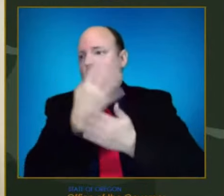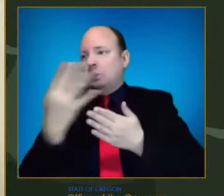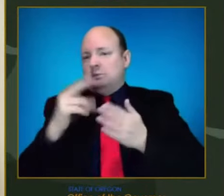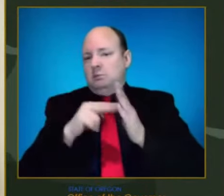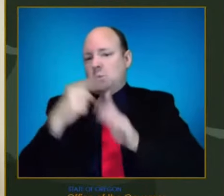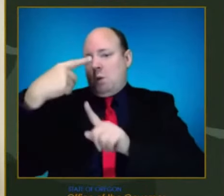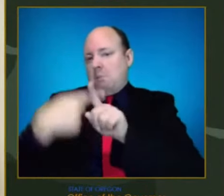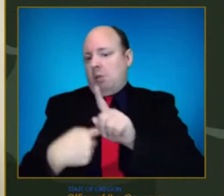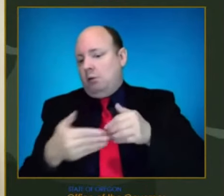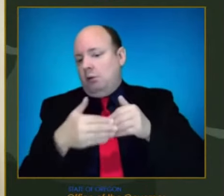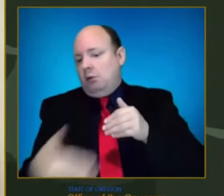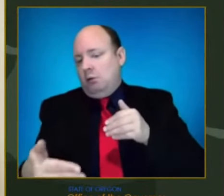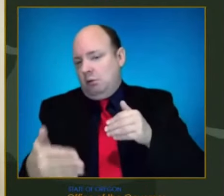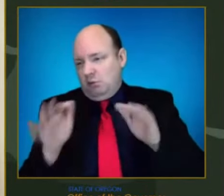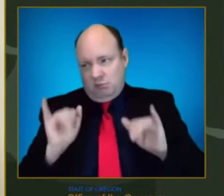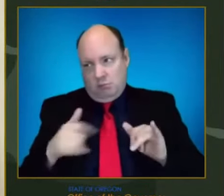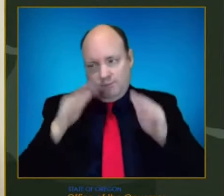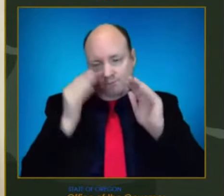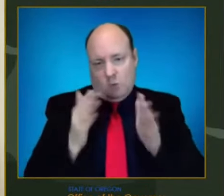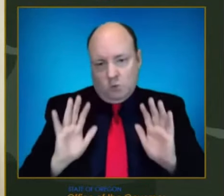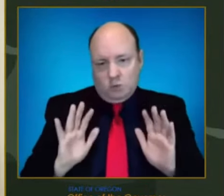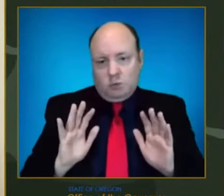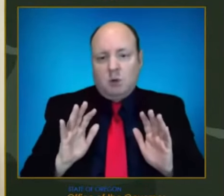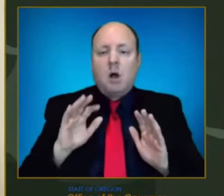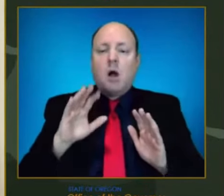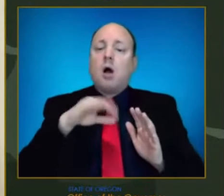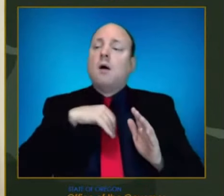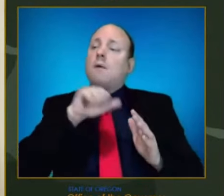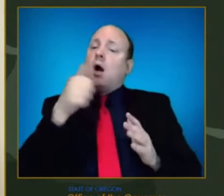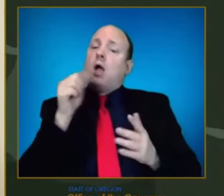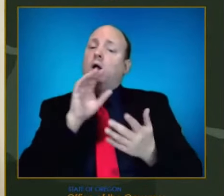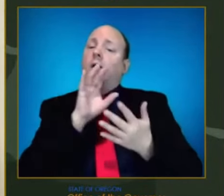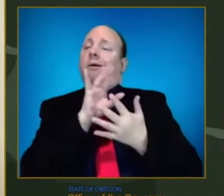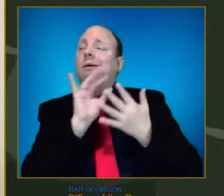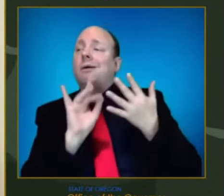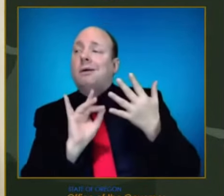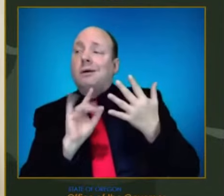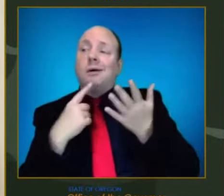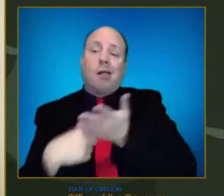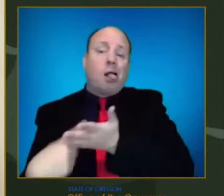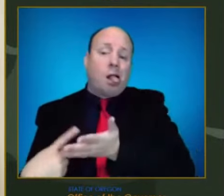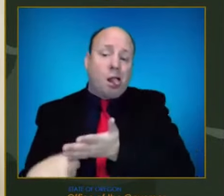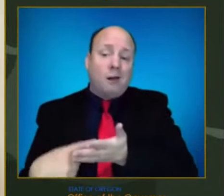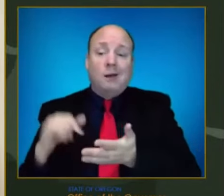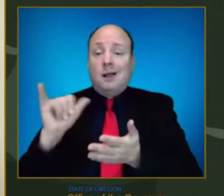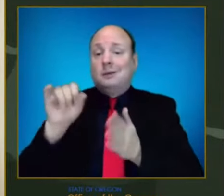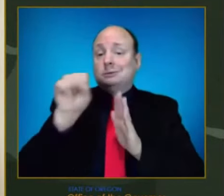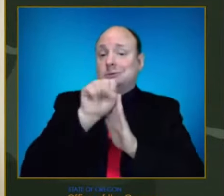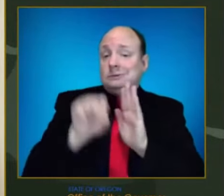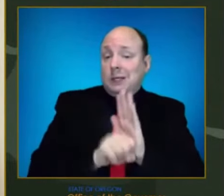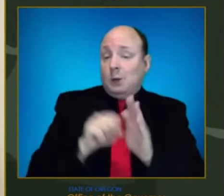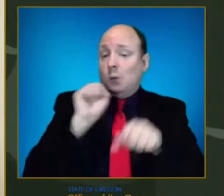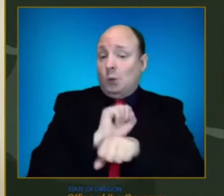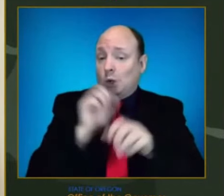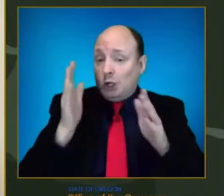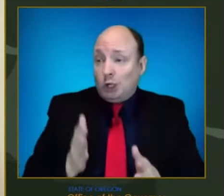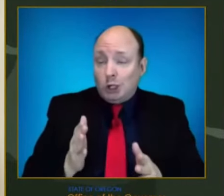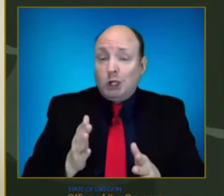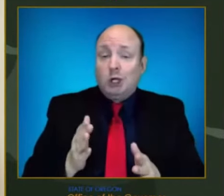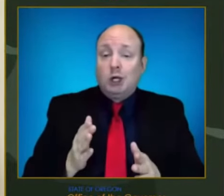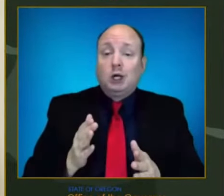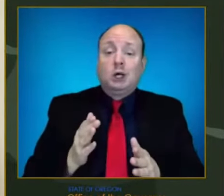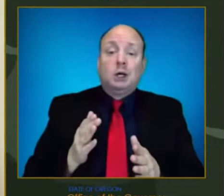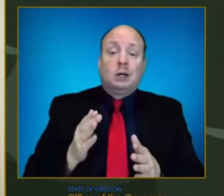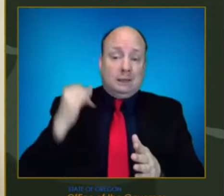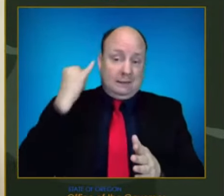in terms of other activities. I mentioned state workers were going to be those that are already in the